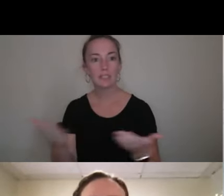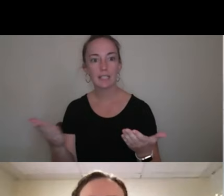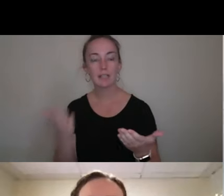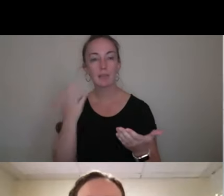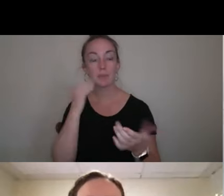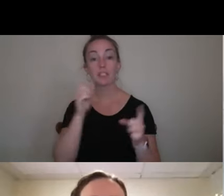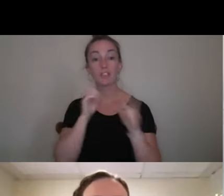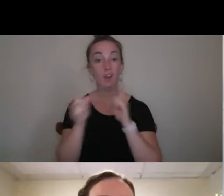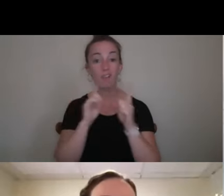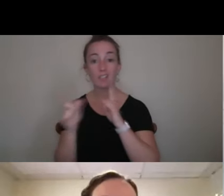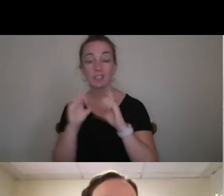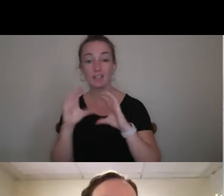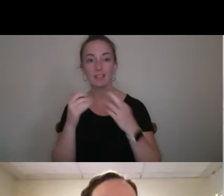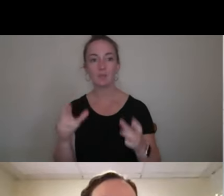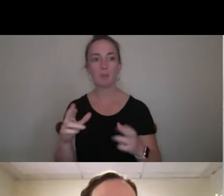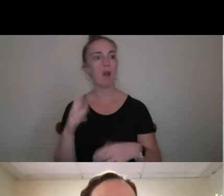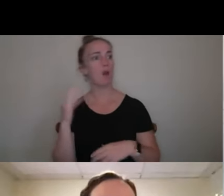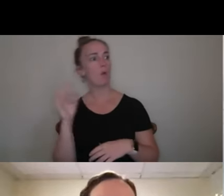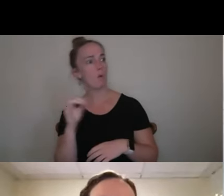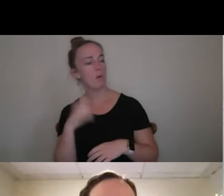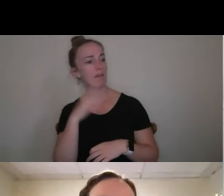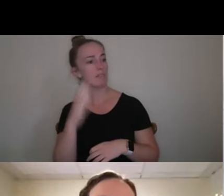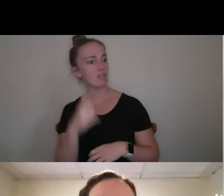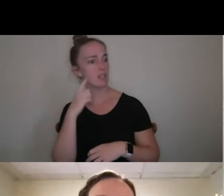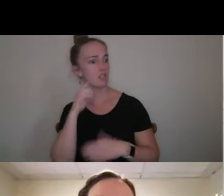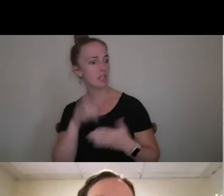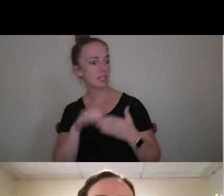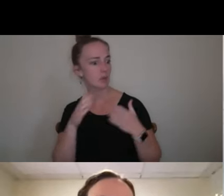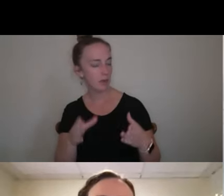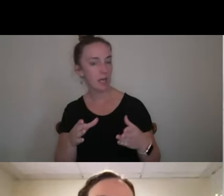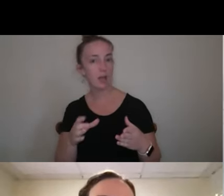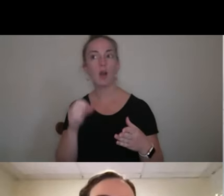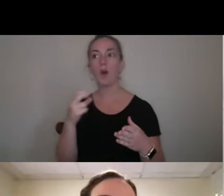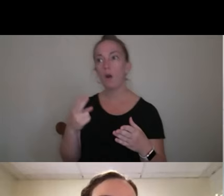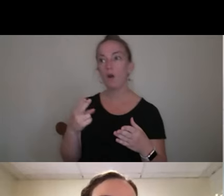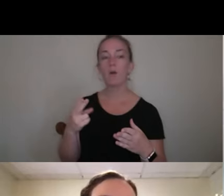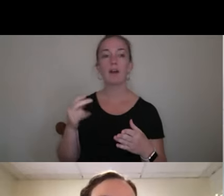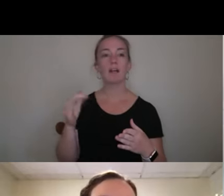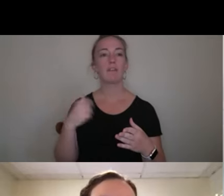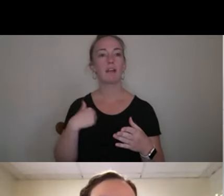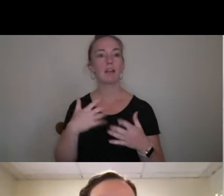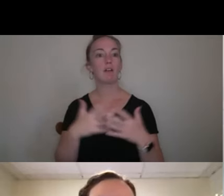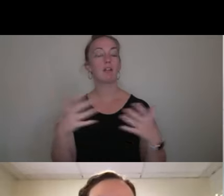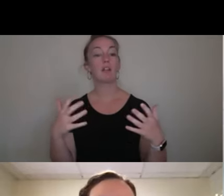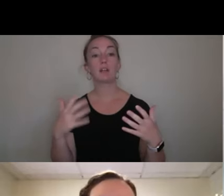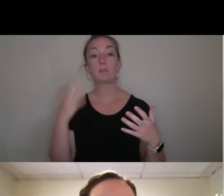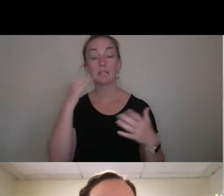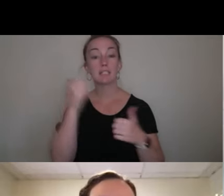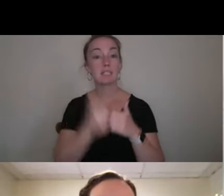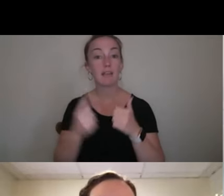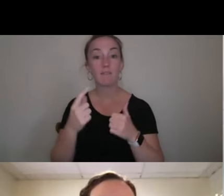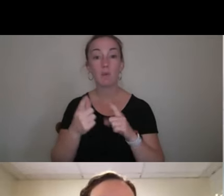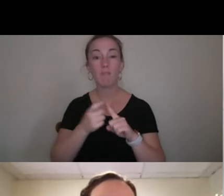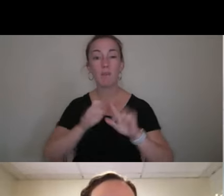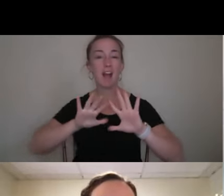conversations in a classroom are like, wow, I've never actually thought about it like that. Oh, and like, if you have a lot of like, because everyone comes from